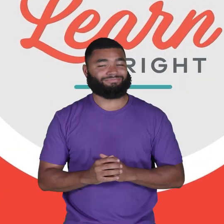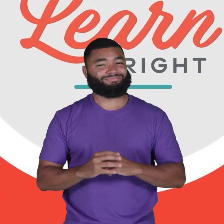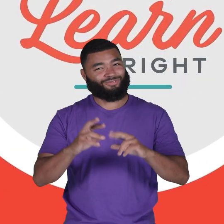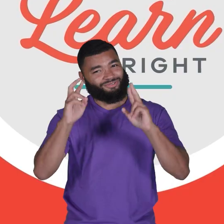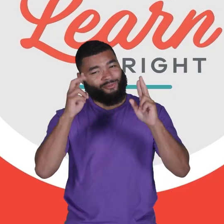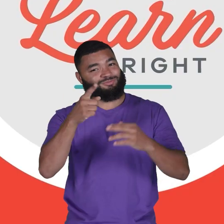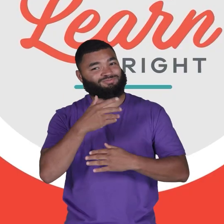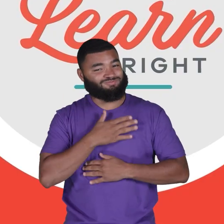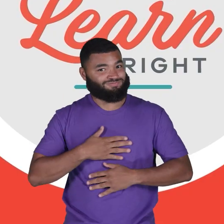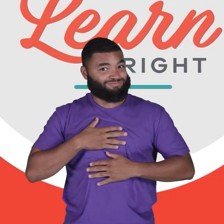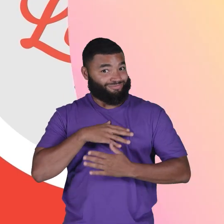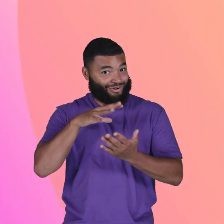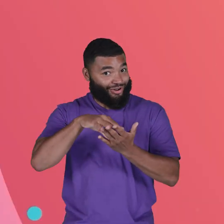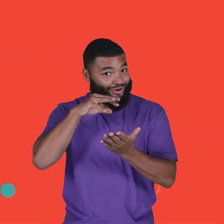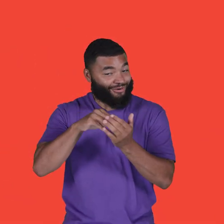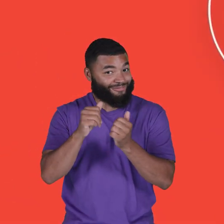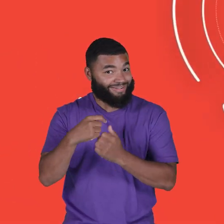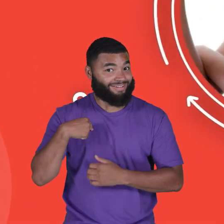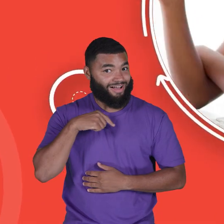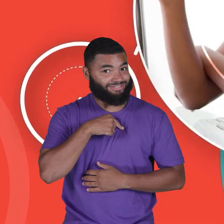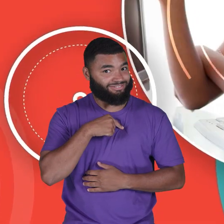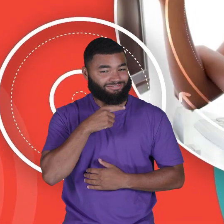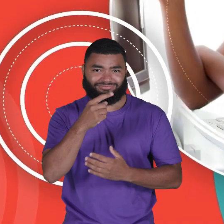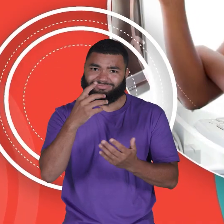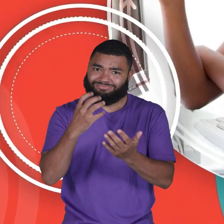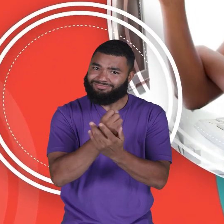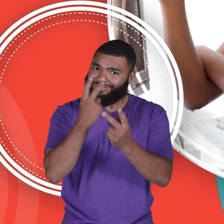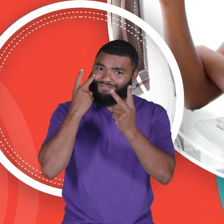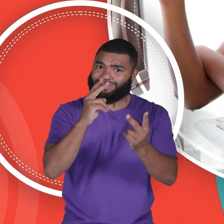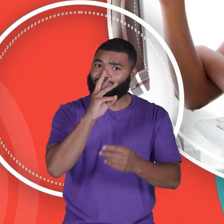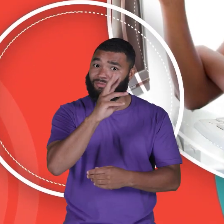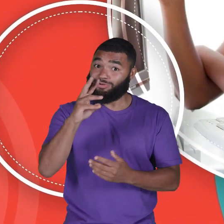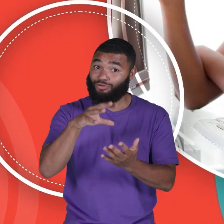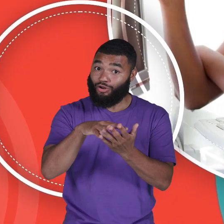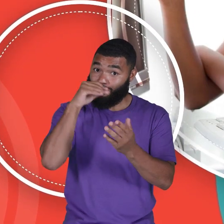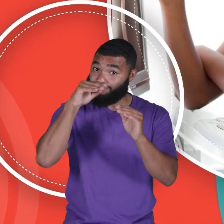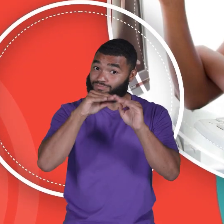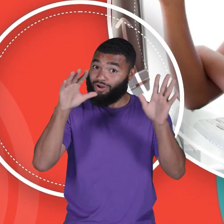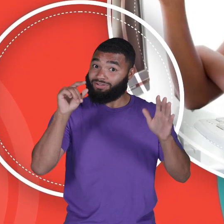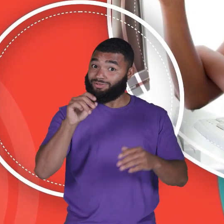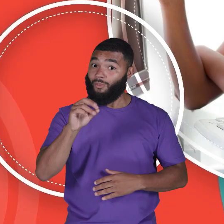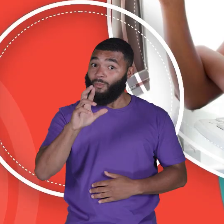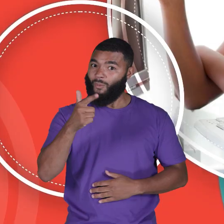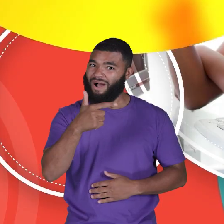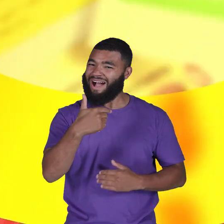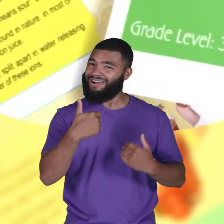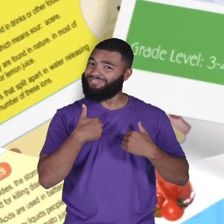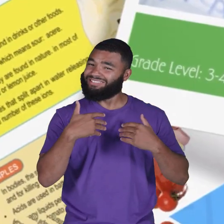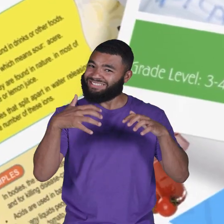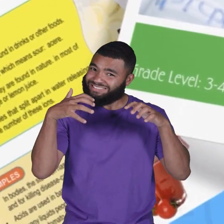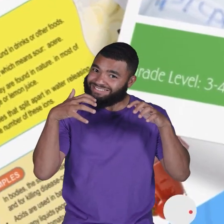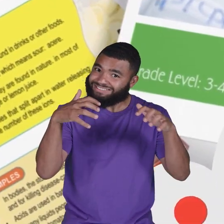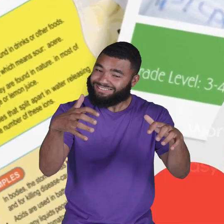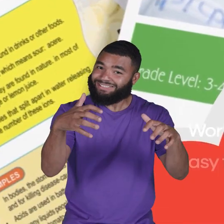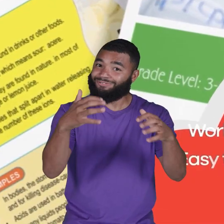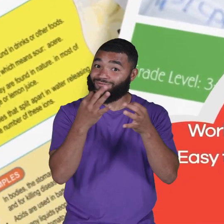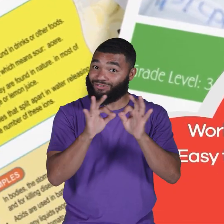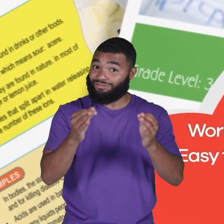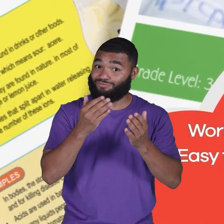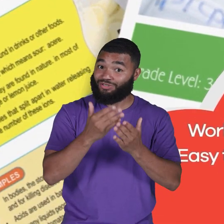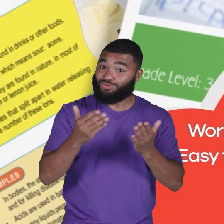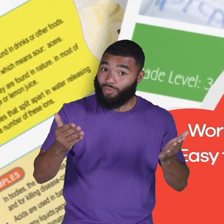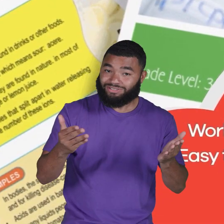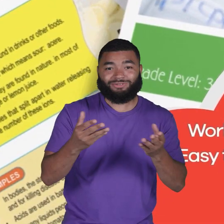with us. Visit us at learnbright.org for thousands of free resources and turnkey